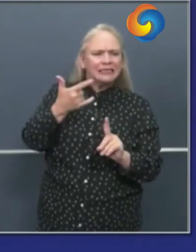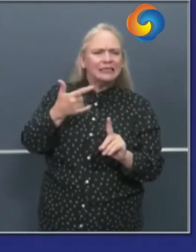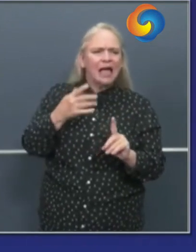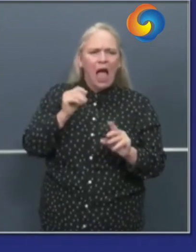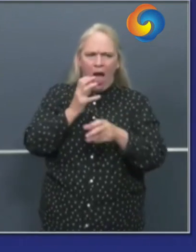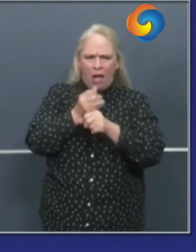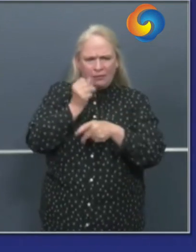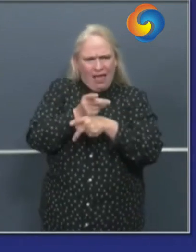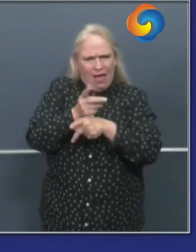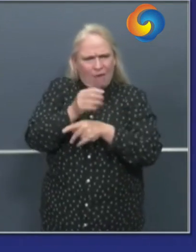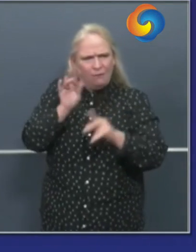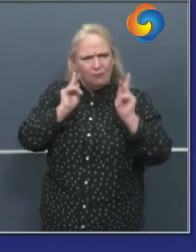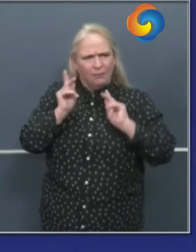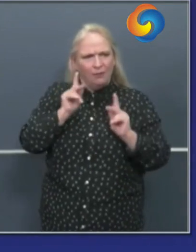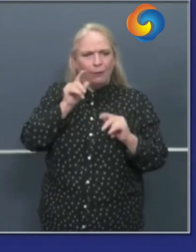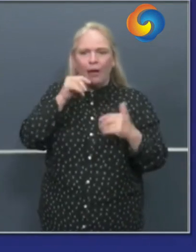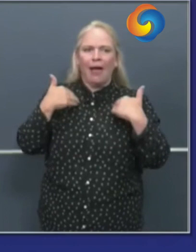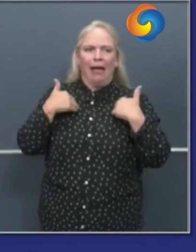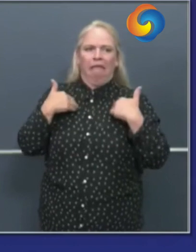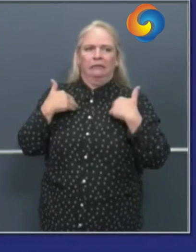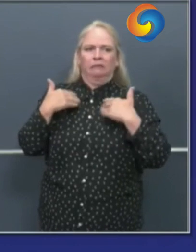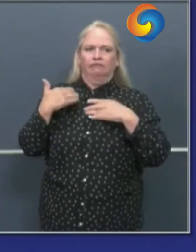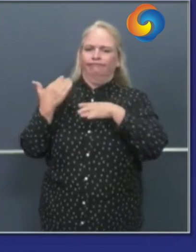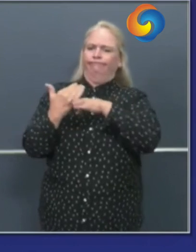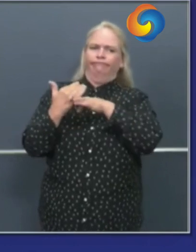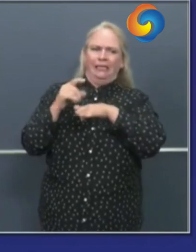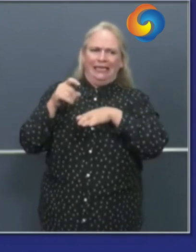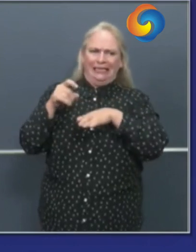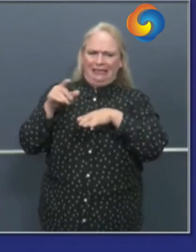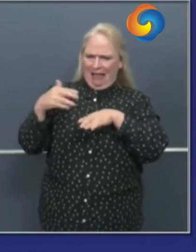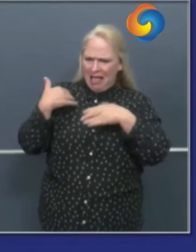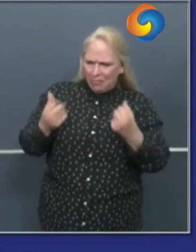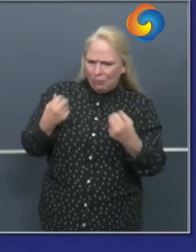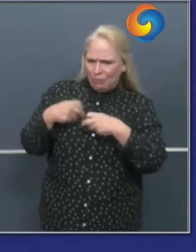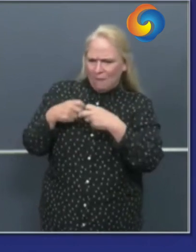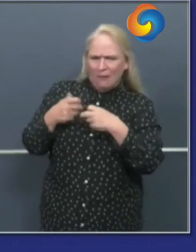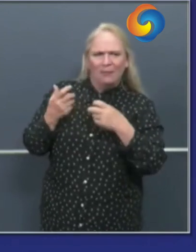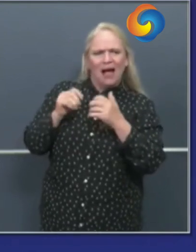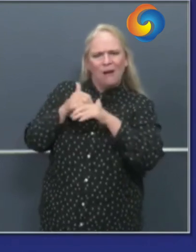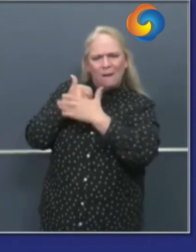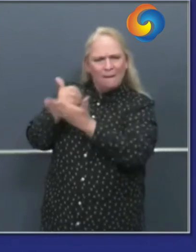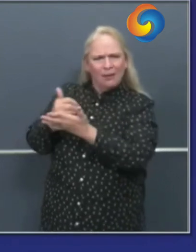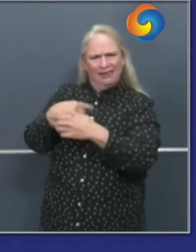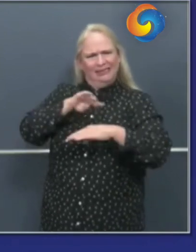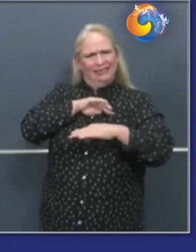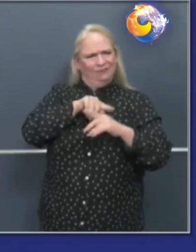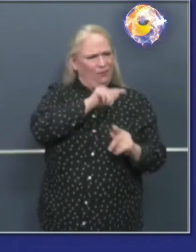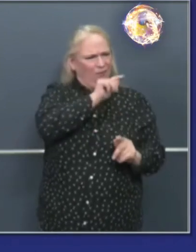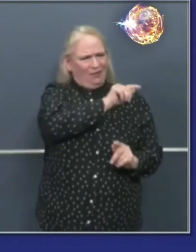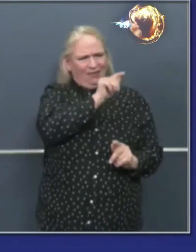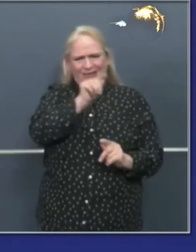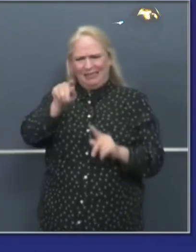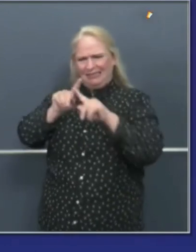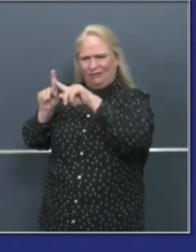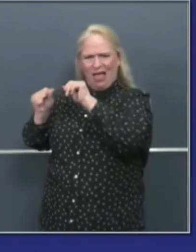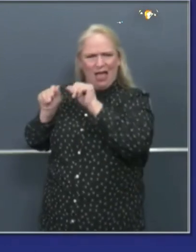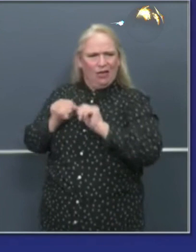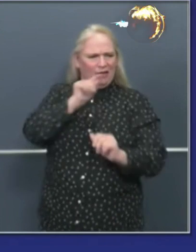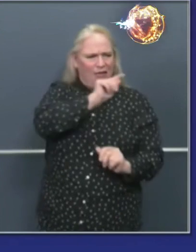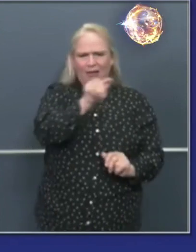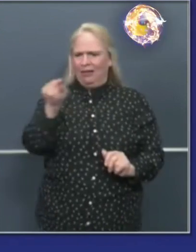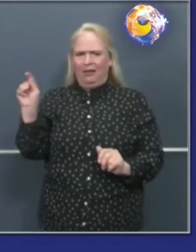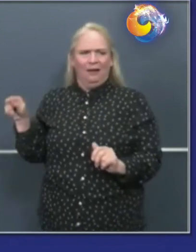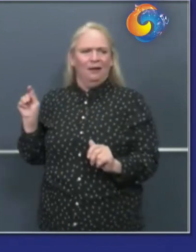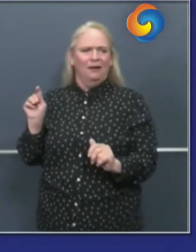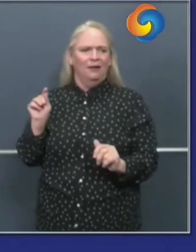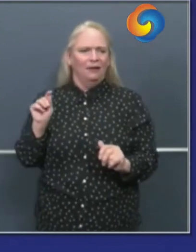as meeting the needs more broadly of communities throughout this remarkably diverse the nation's largest and most populous